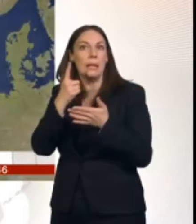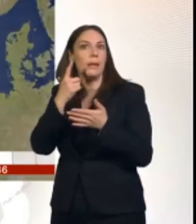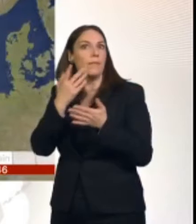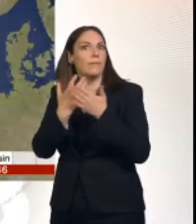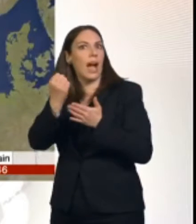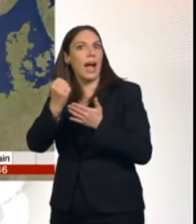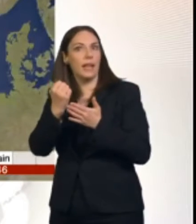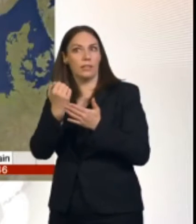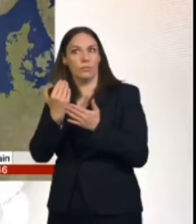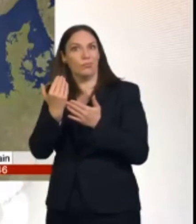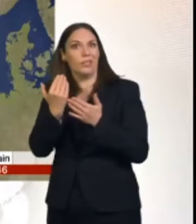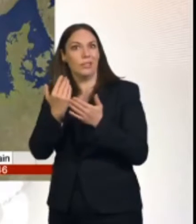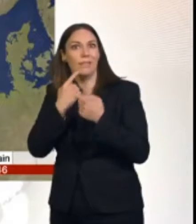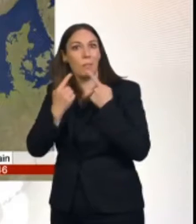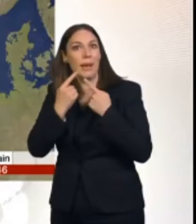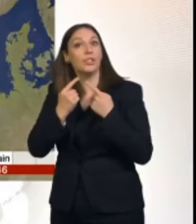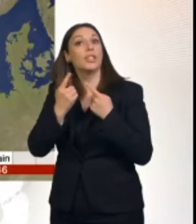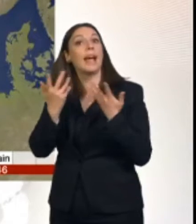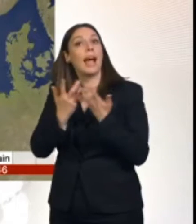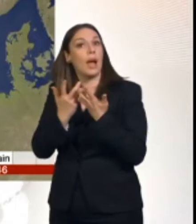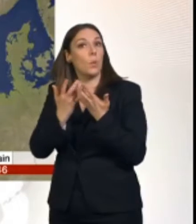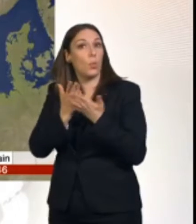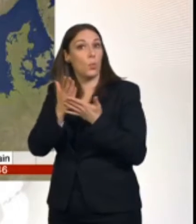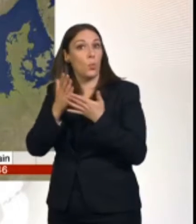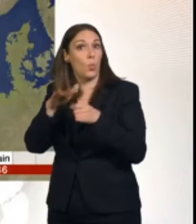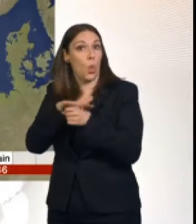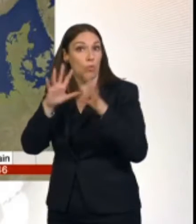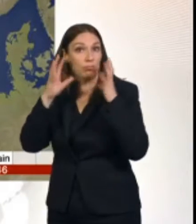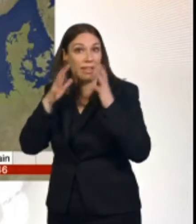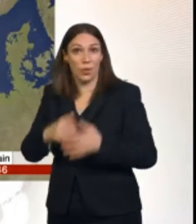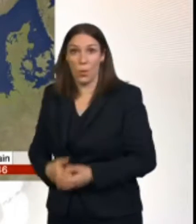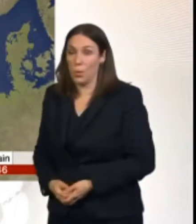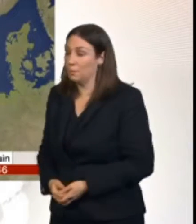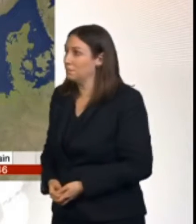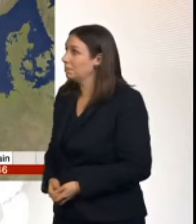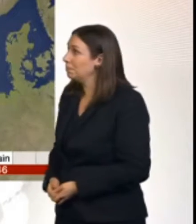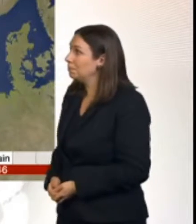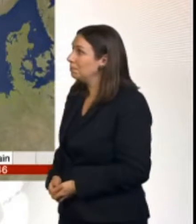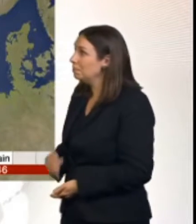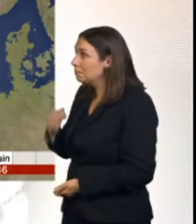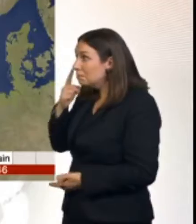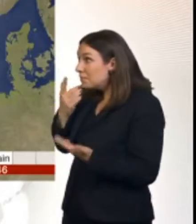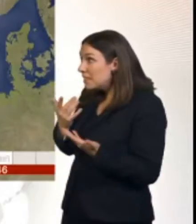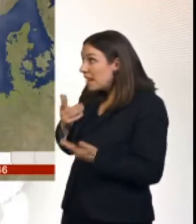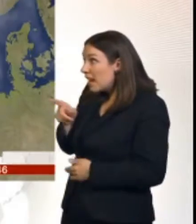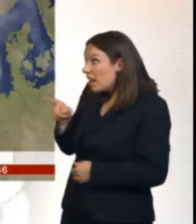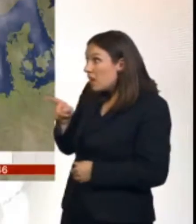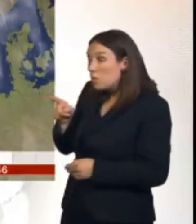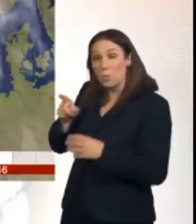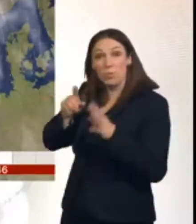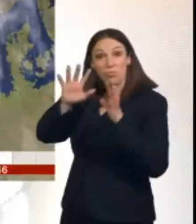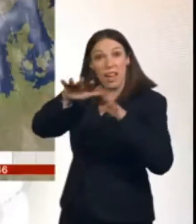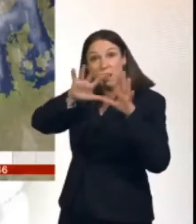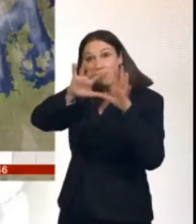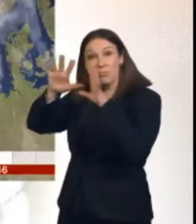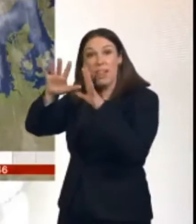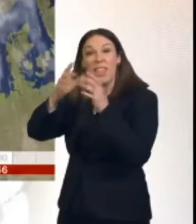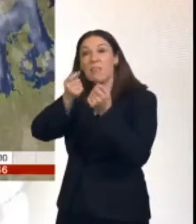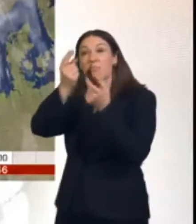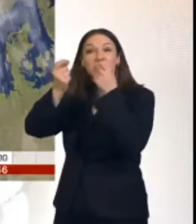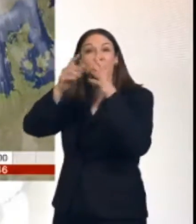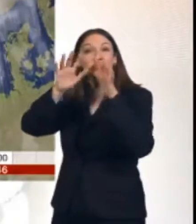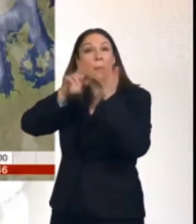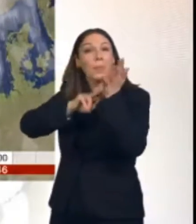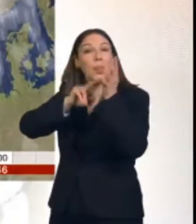disruption where you're heading. Out there at the moment, though, we've got one batch of heavy rain going through, and then just splatters of blue on the radar chart here, an indication